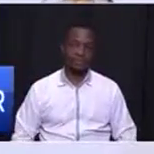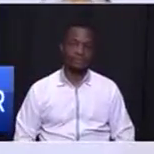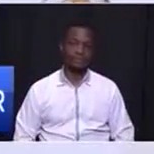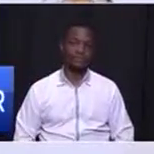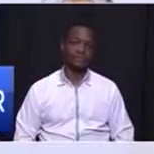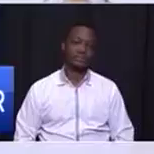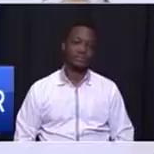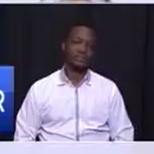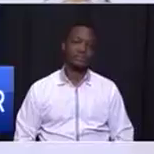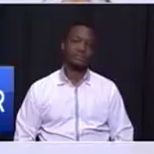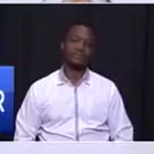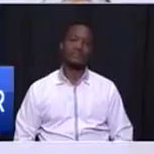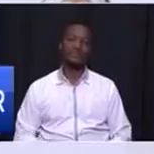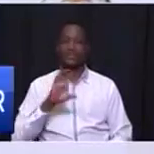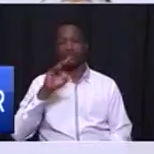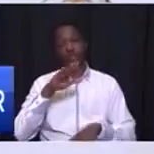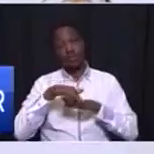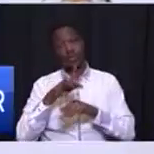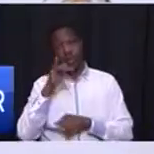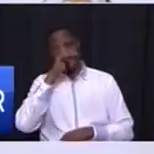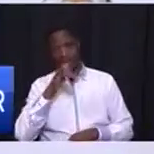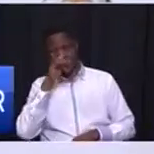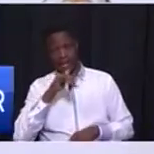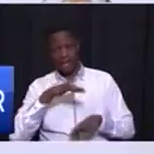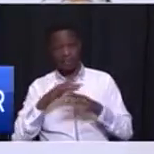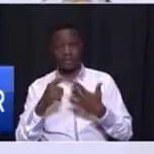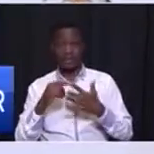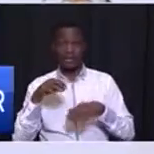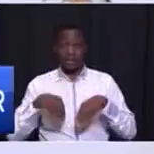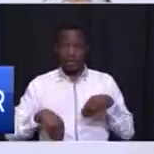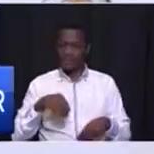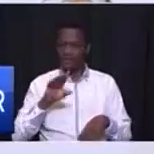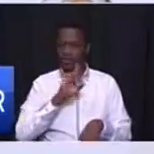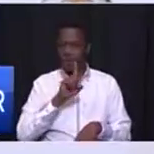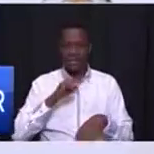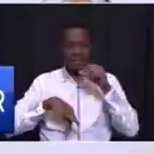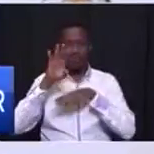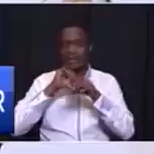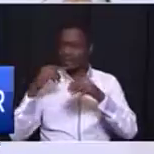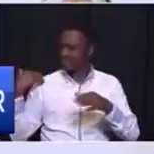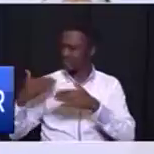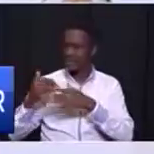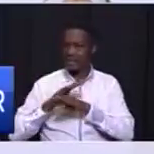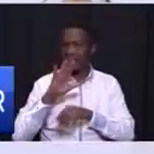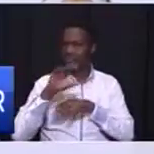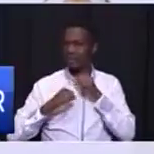so on crime and corruption what have we learned in the past five years we